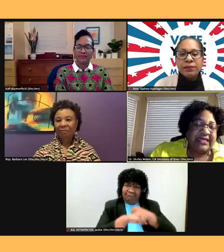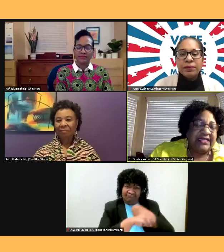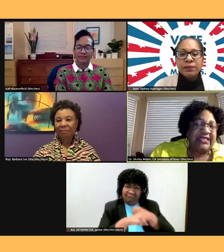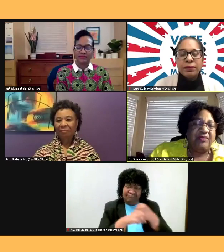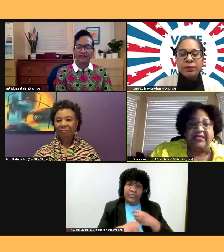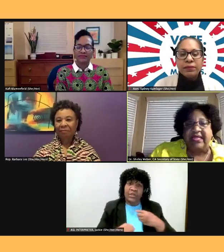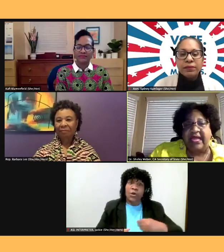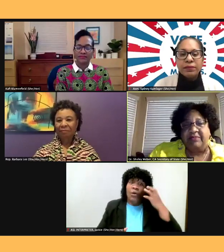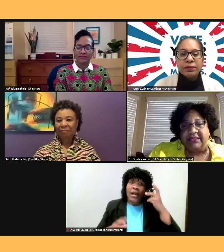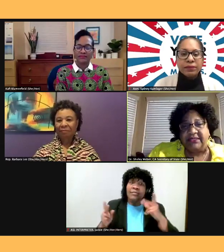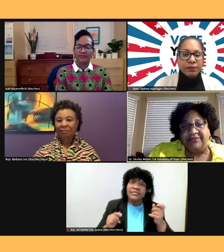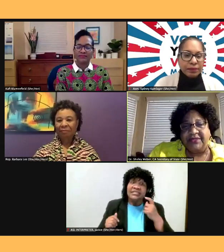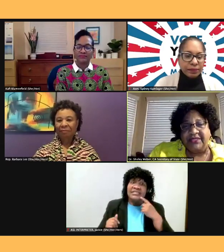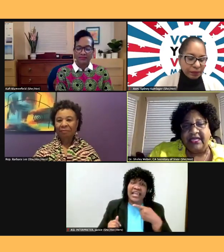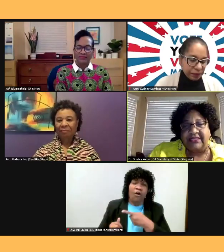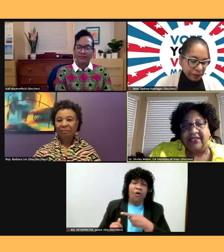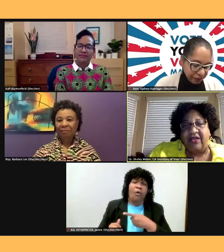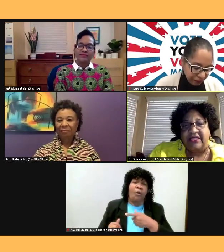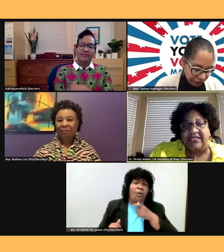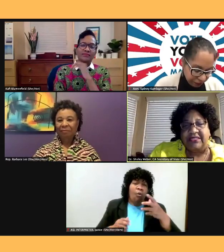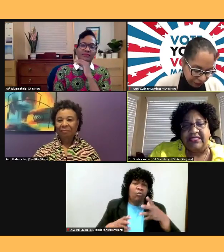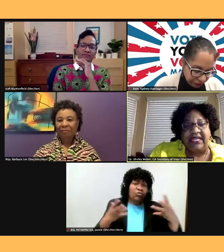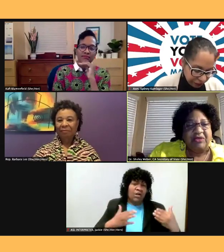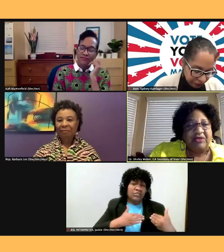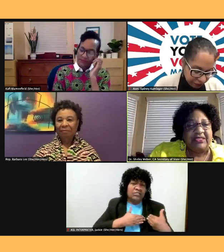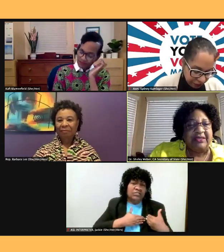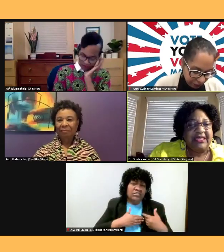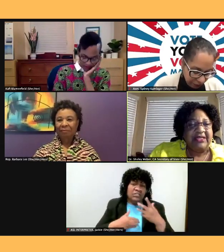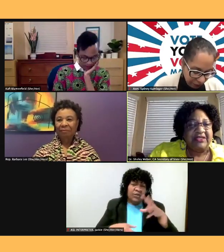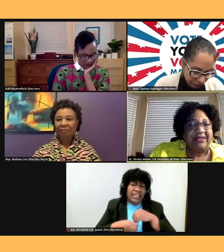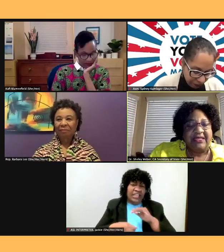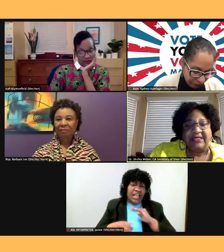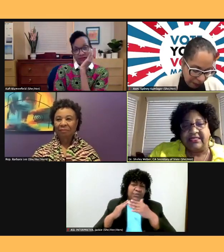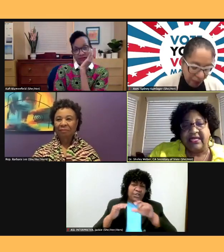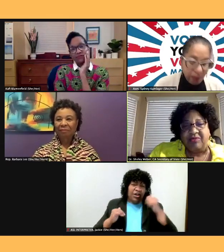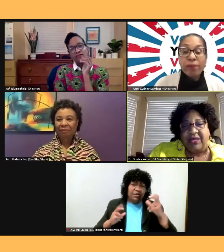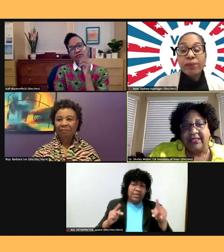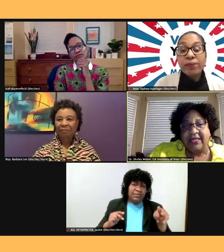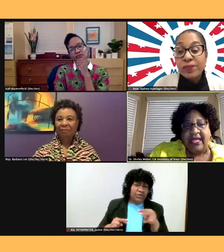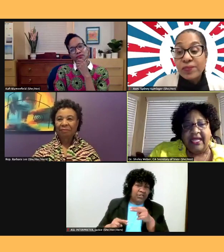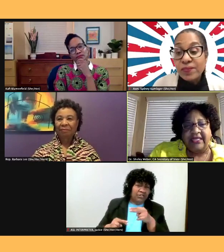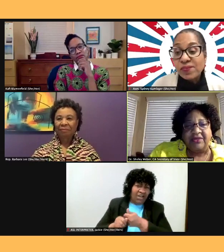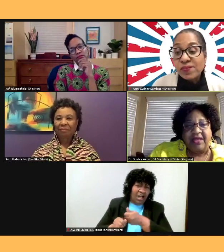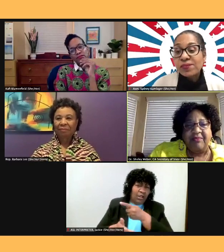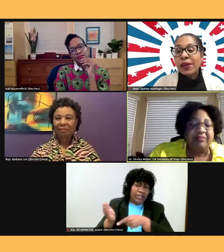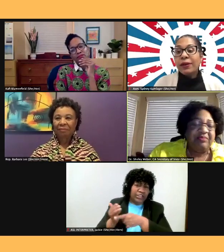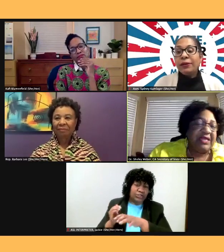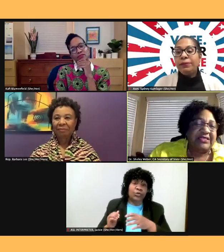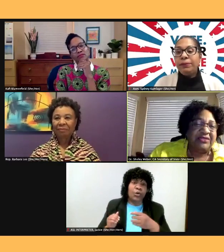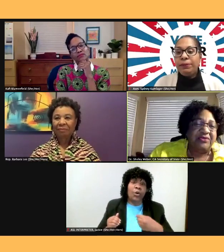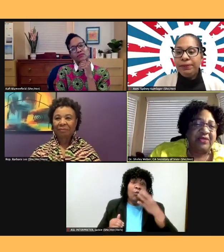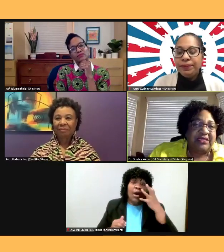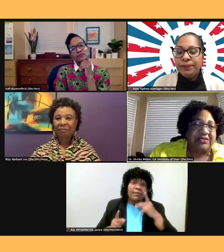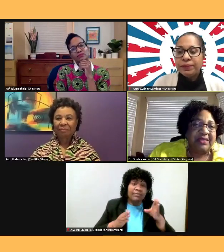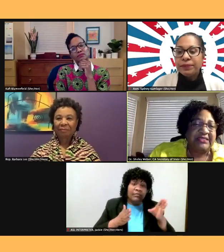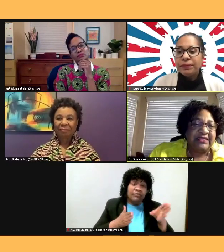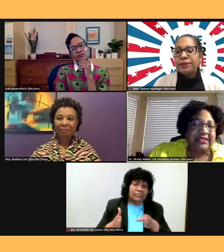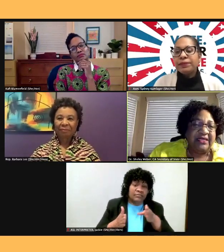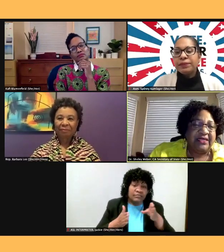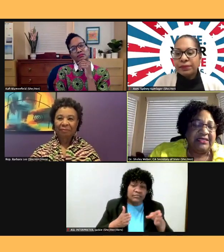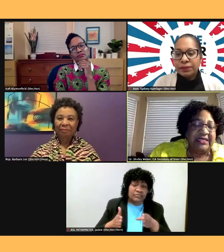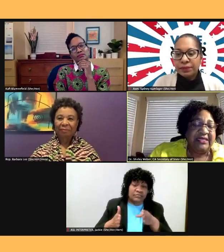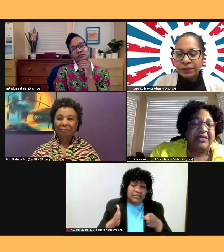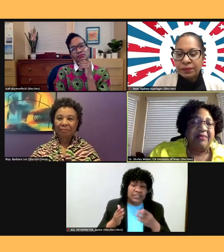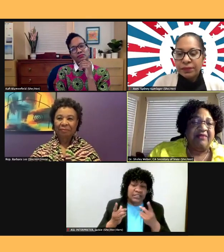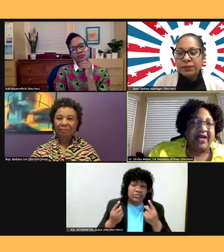liability that as long as he was in that community, somebody else might think the same way. And so they made a plan to, uh, to basically, uh, eliminate my